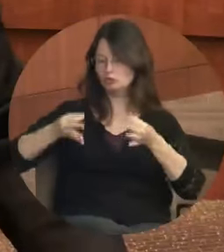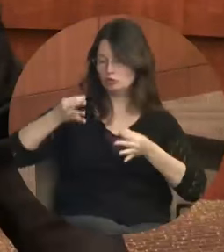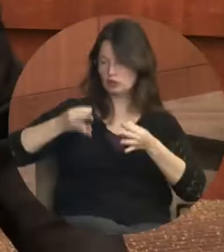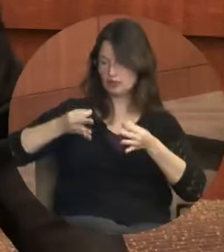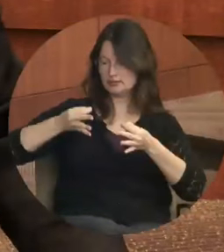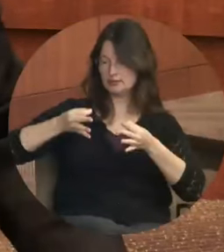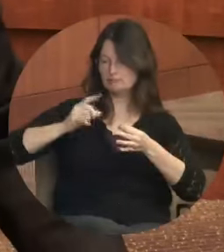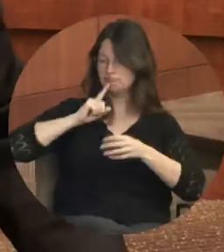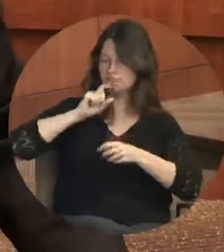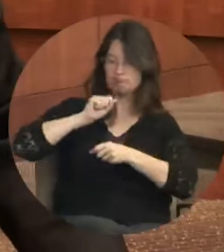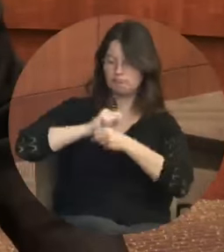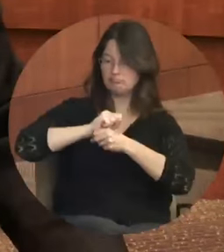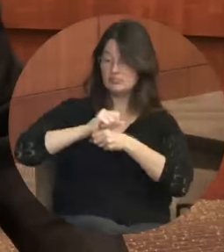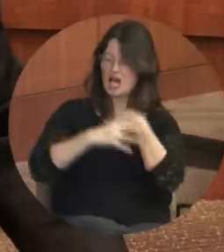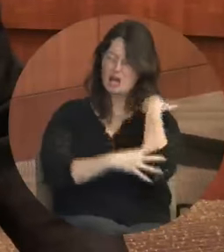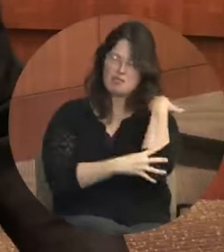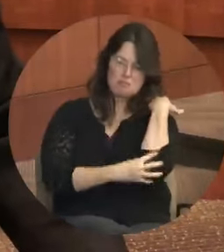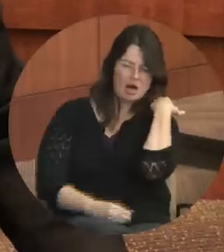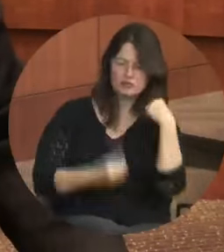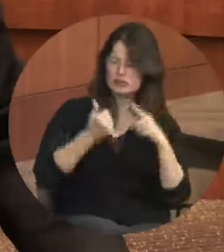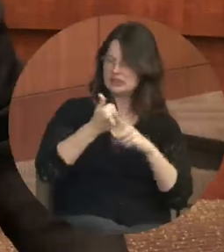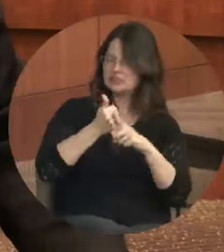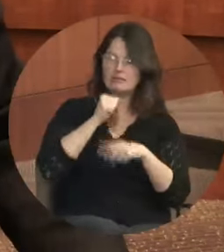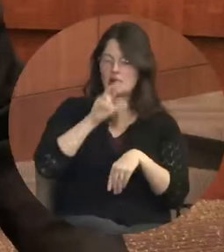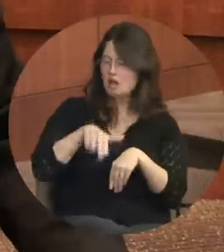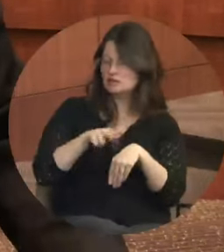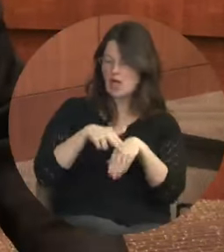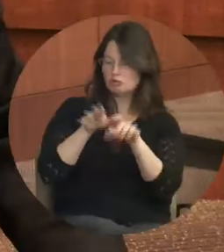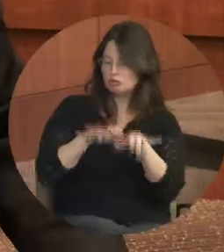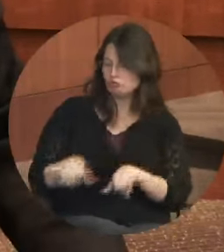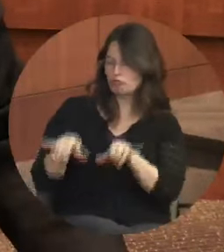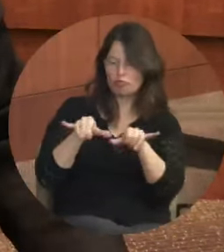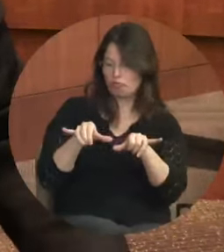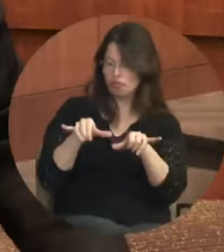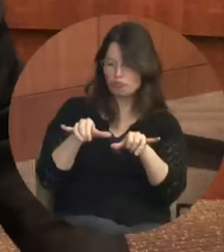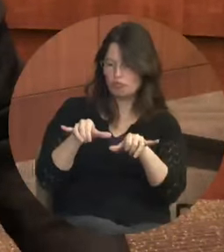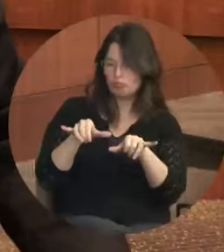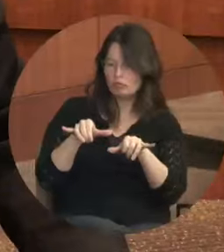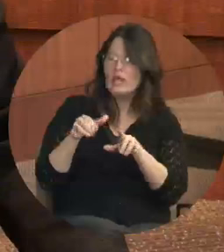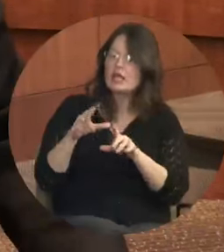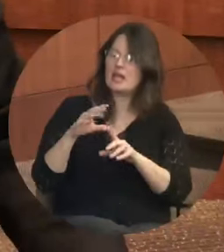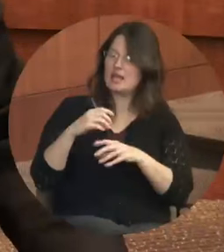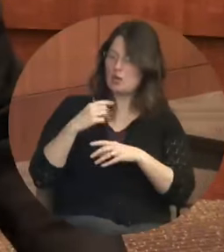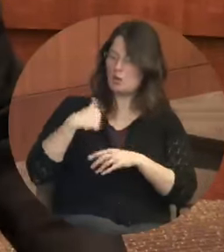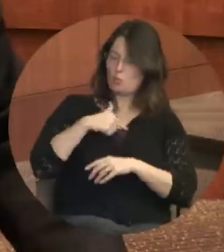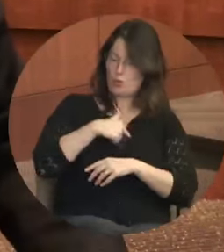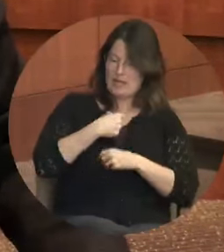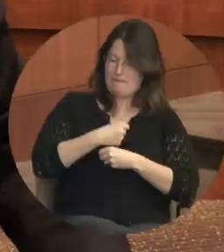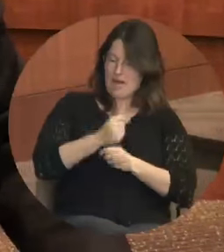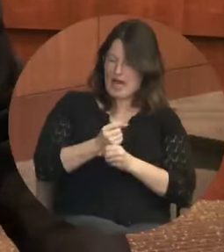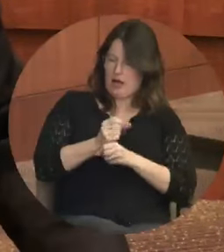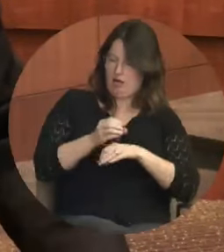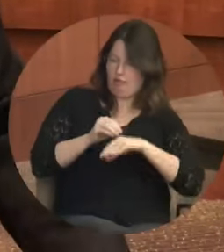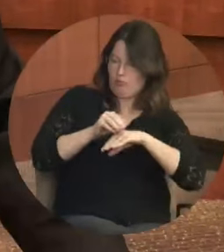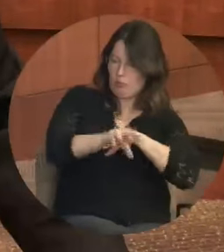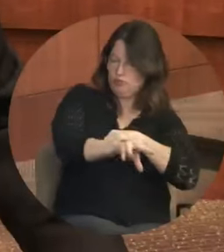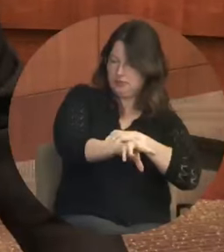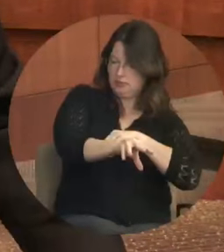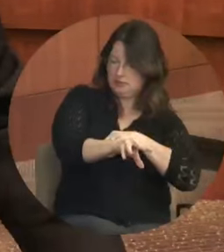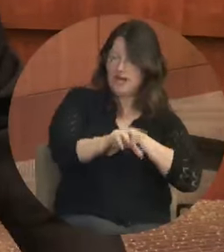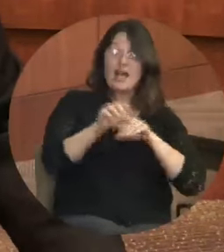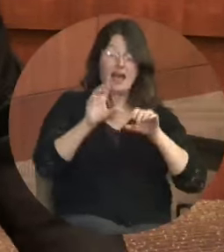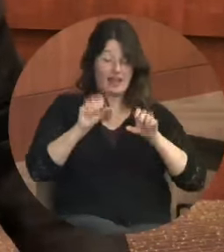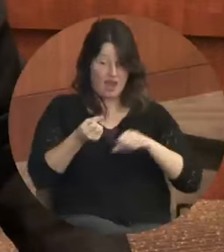not natural. It is manmade. And it can be overcome and eradicated by the actions of human beings.